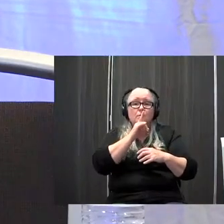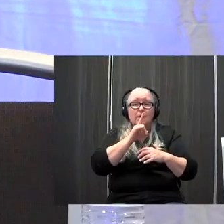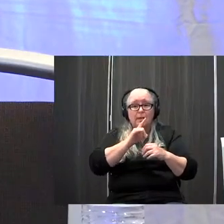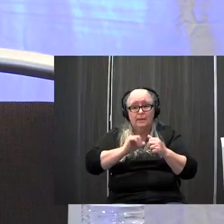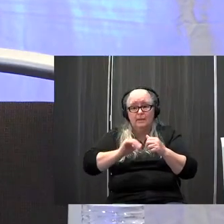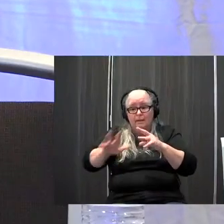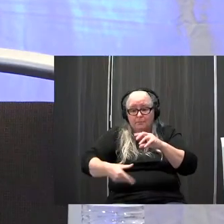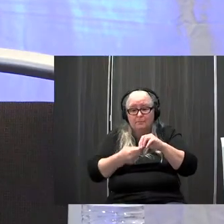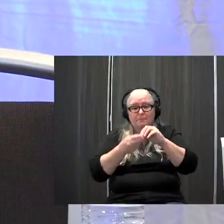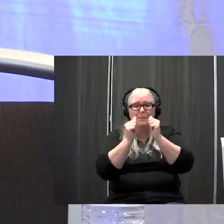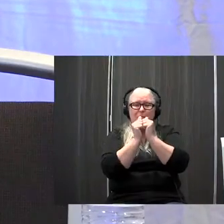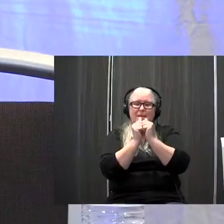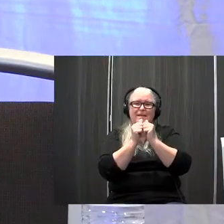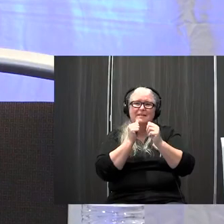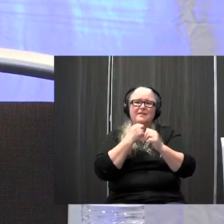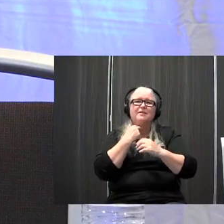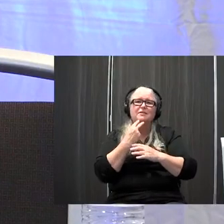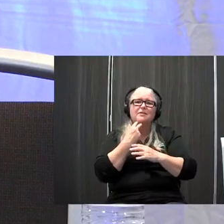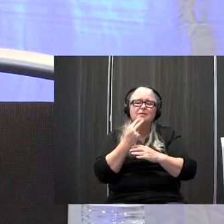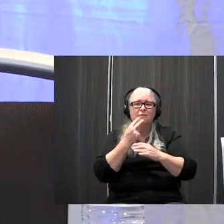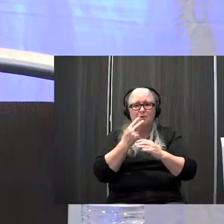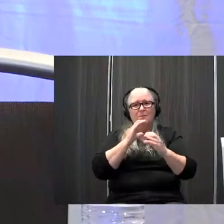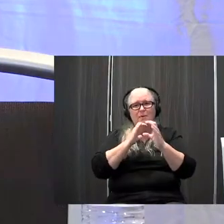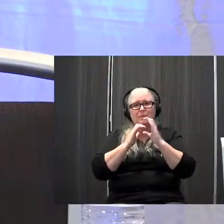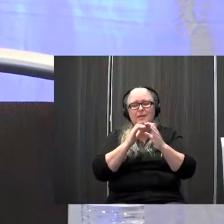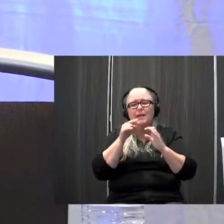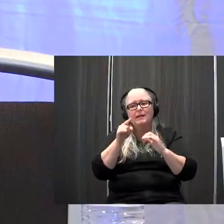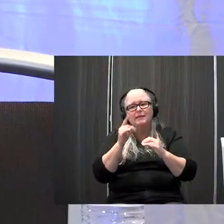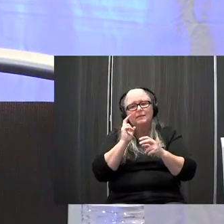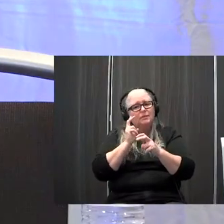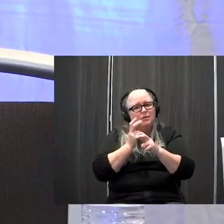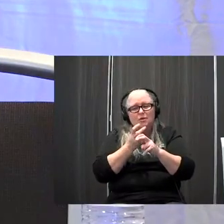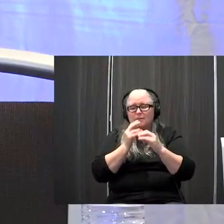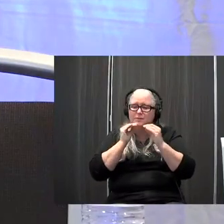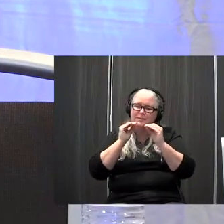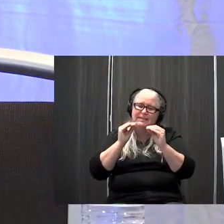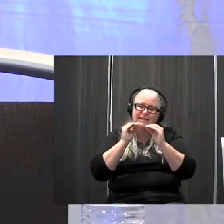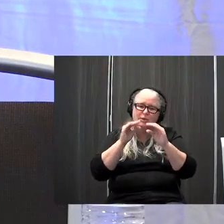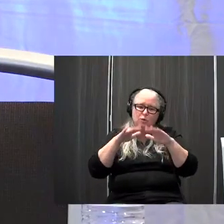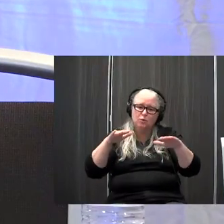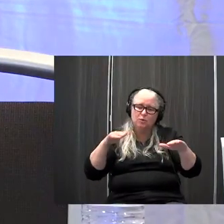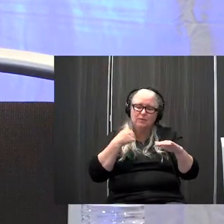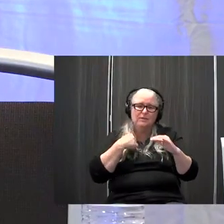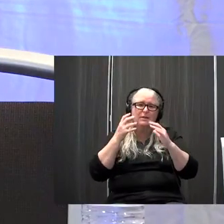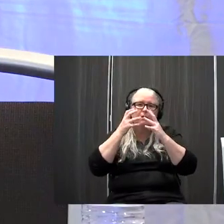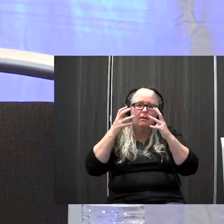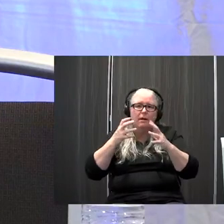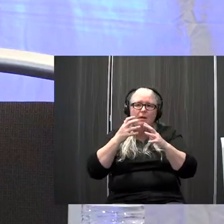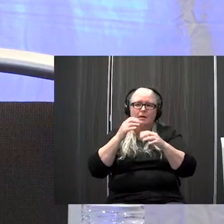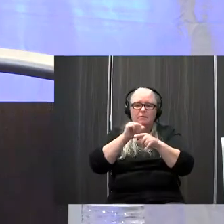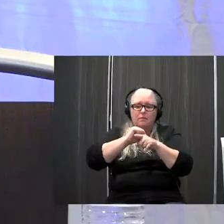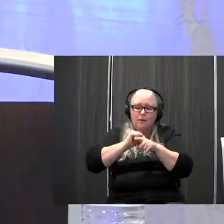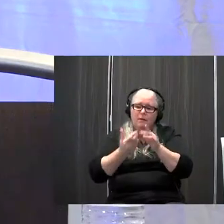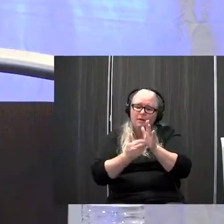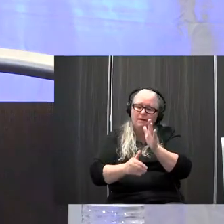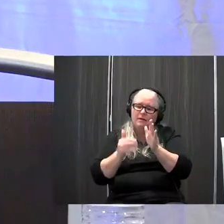verbal communication and uh it it is difficult to teach children it takes a lot of practice to use a speech device